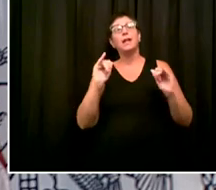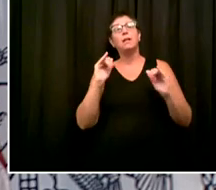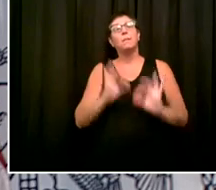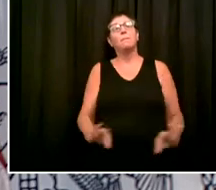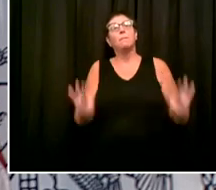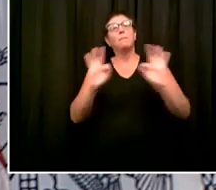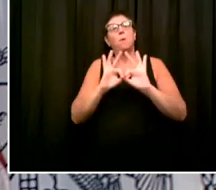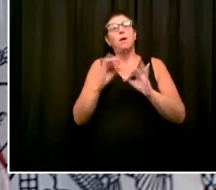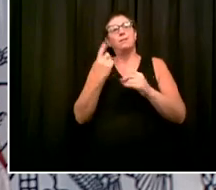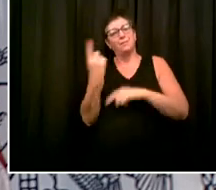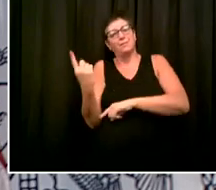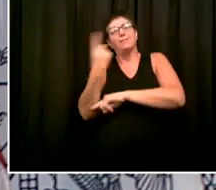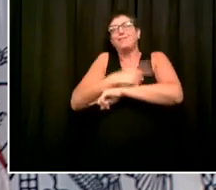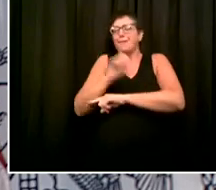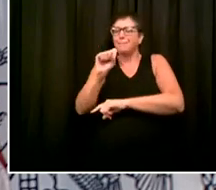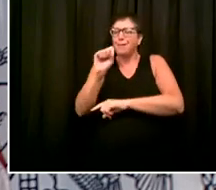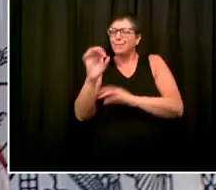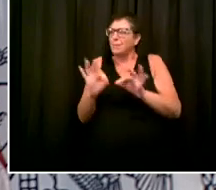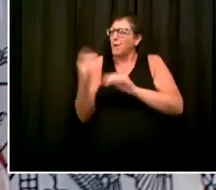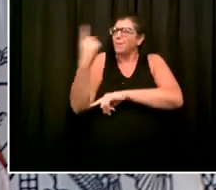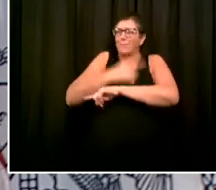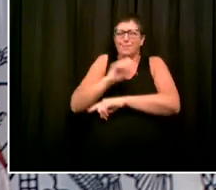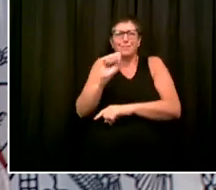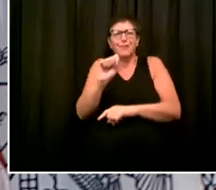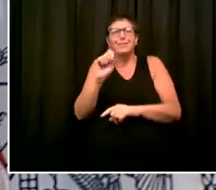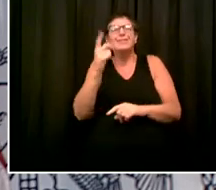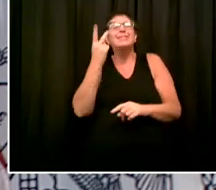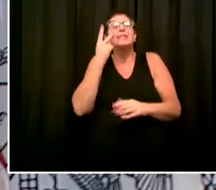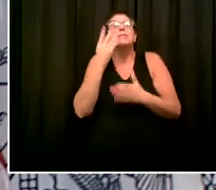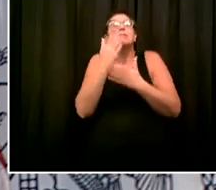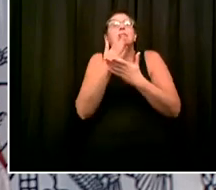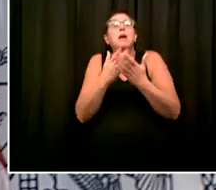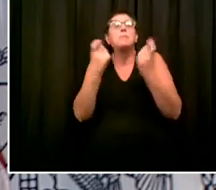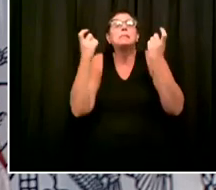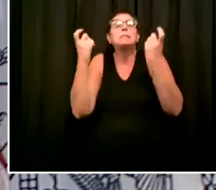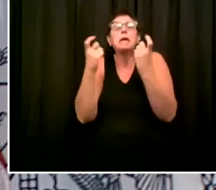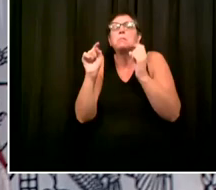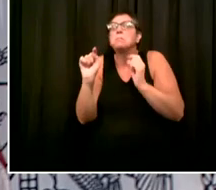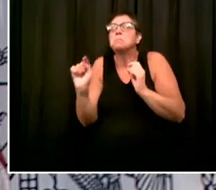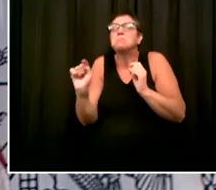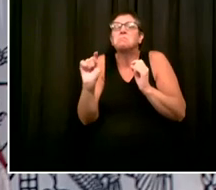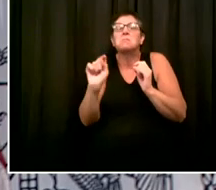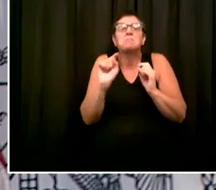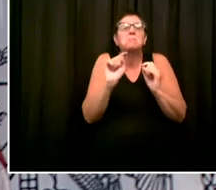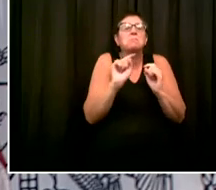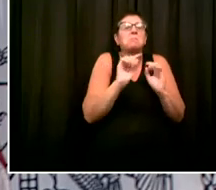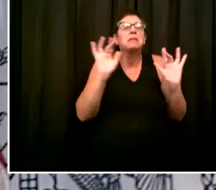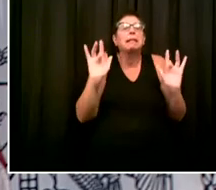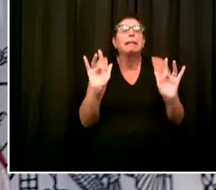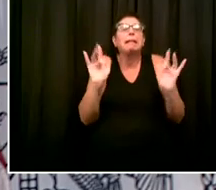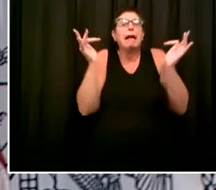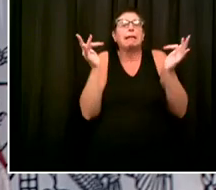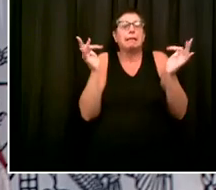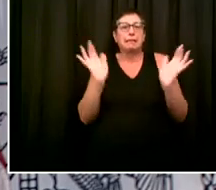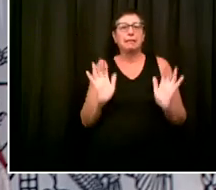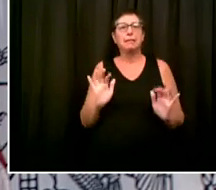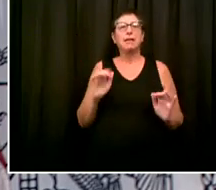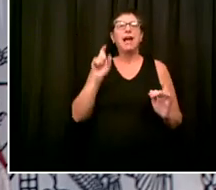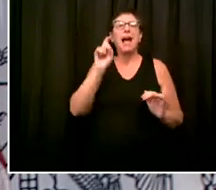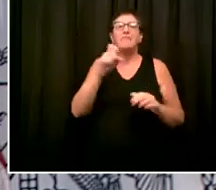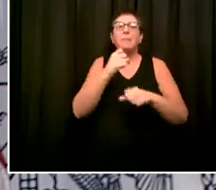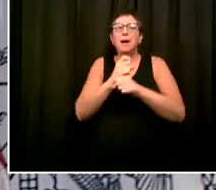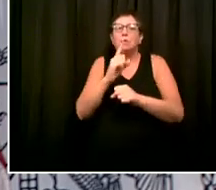I'm sure, but we have to make sure they're done safely. And that's the plan that has been worked through with community leaders and continues to be.